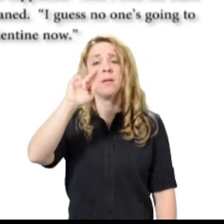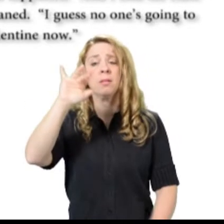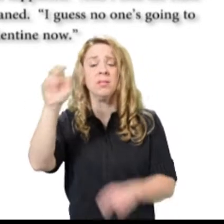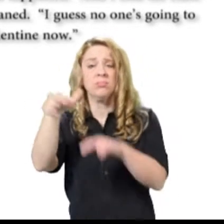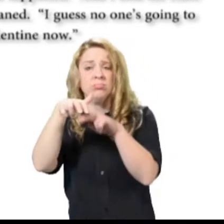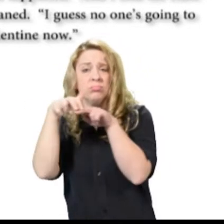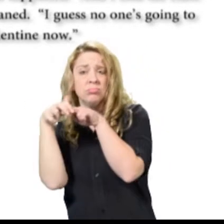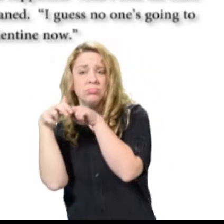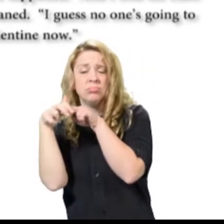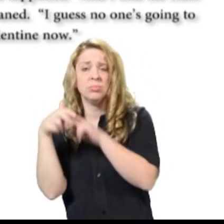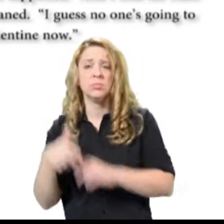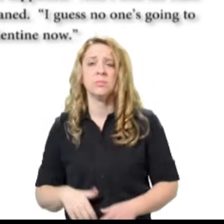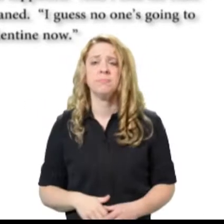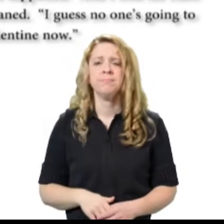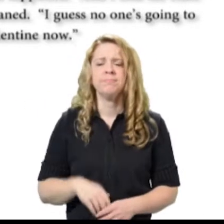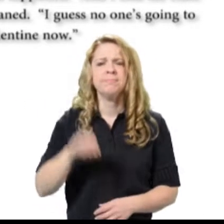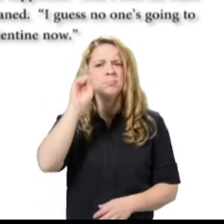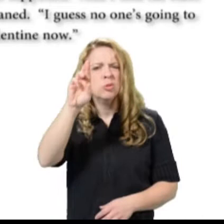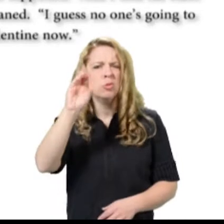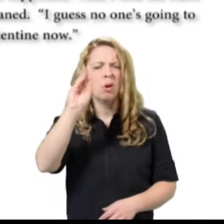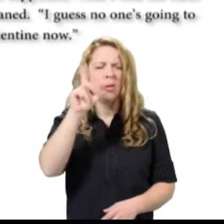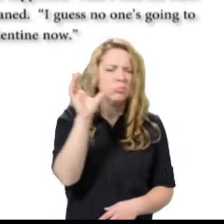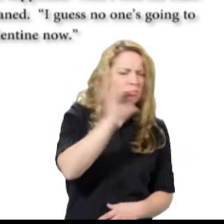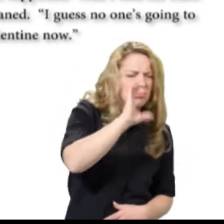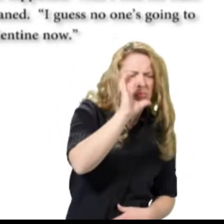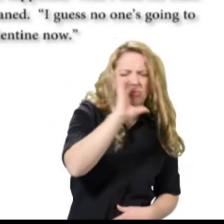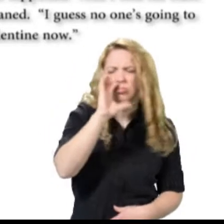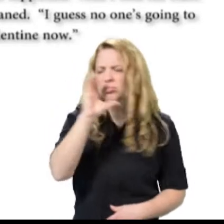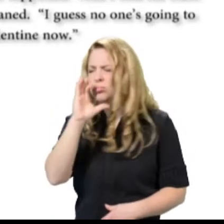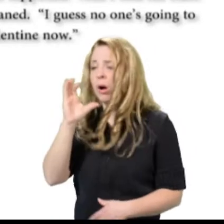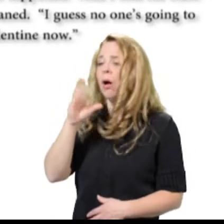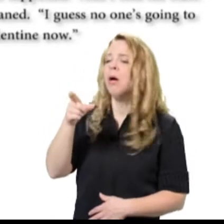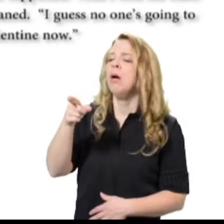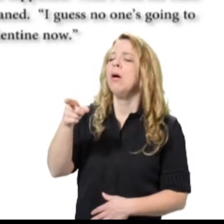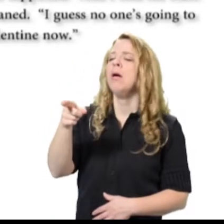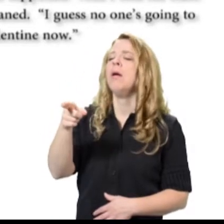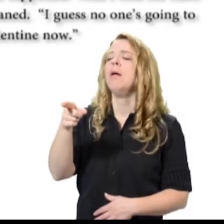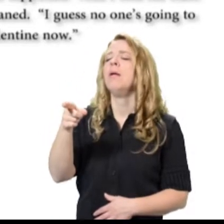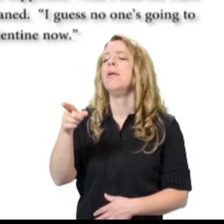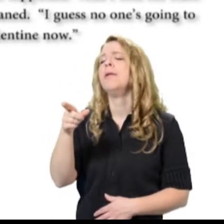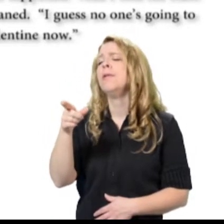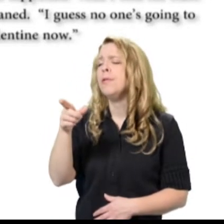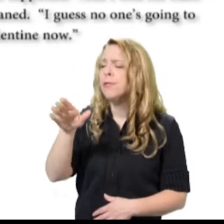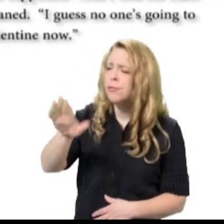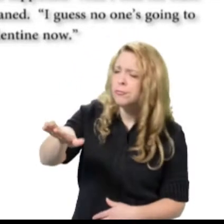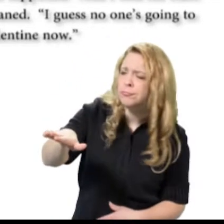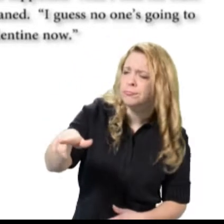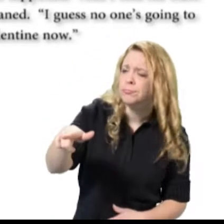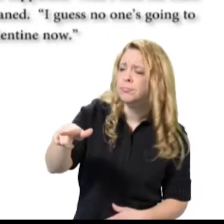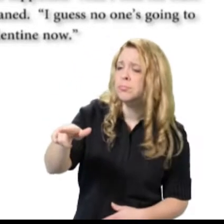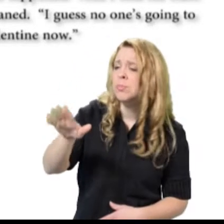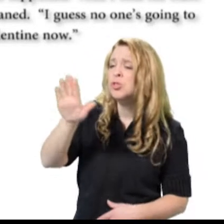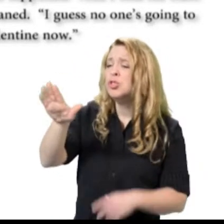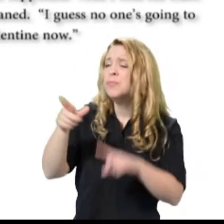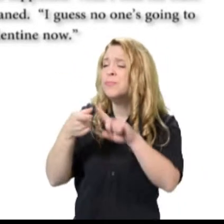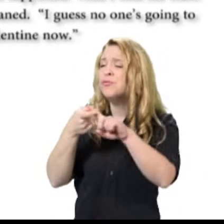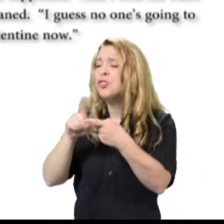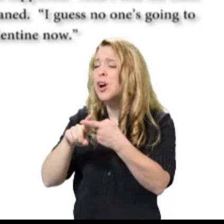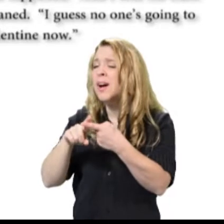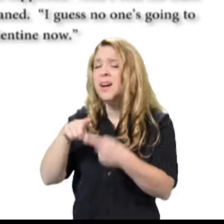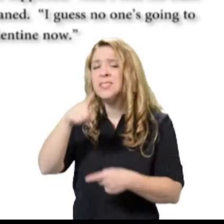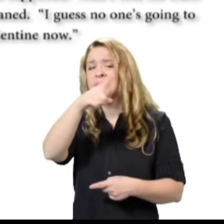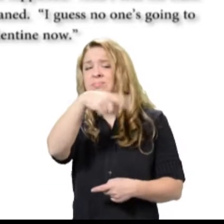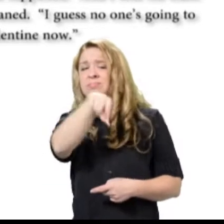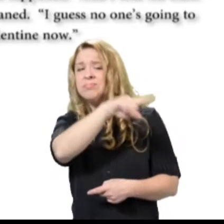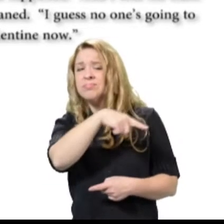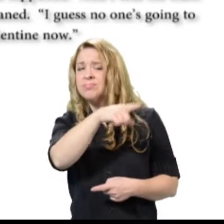Mr. Owl found Franklin in the classroom. There you are, Franklin, he said. Your friends are waiting. We can't start